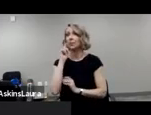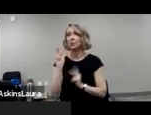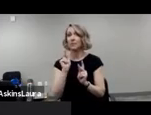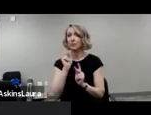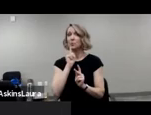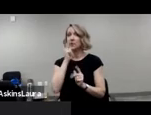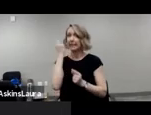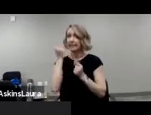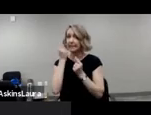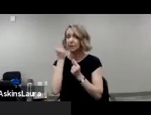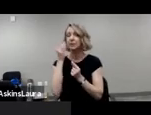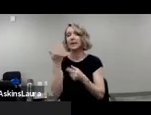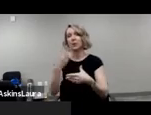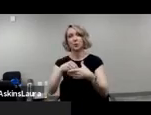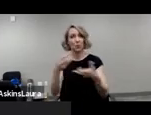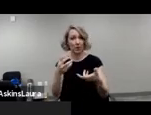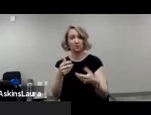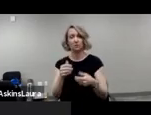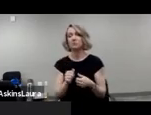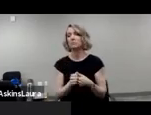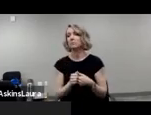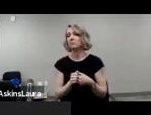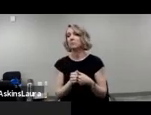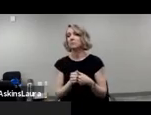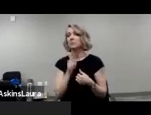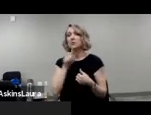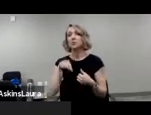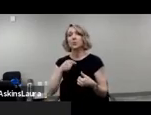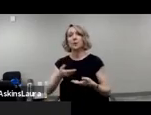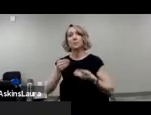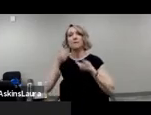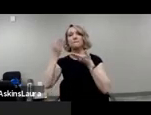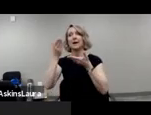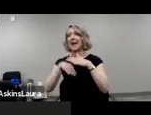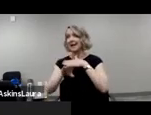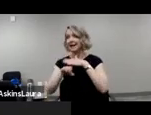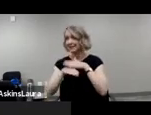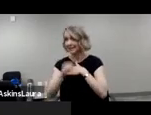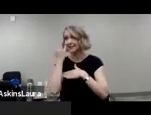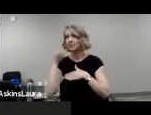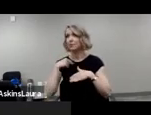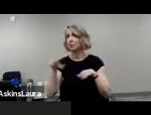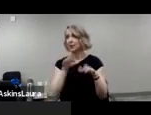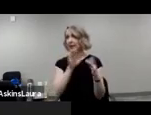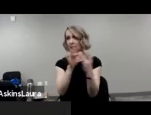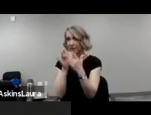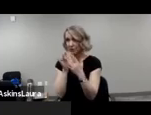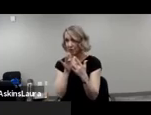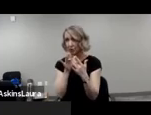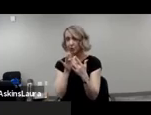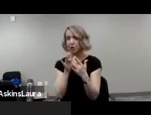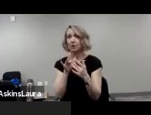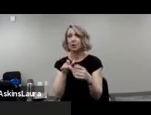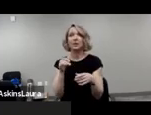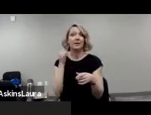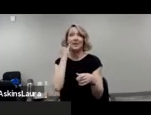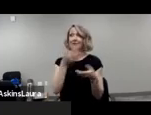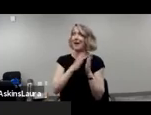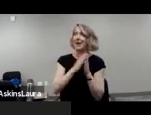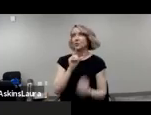And those included things like making sure to provide access when you're doing outreach, whether it's asked for or not.